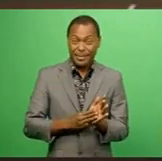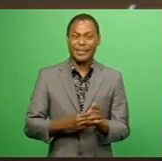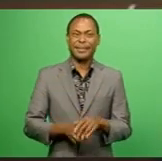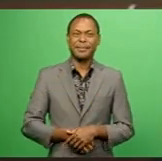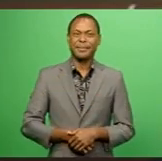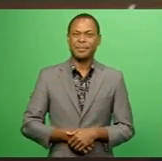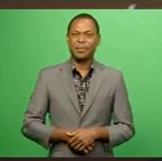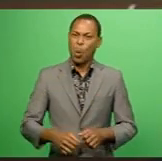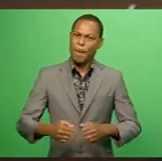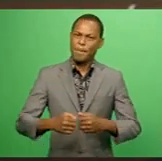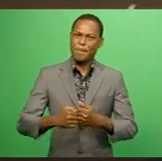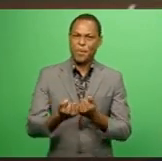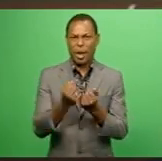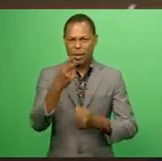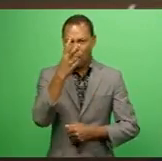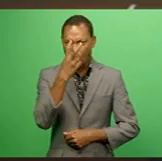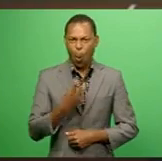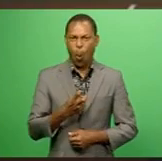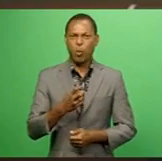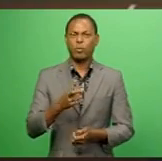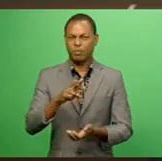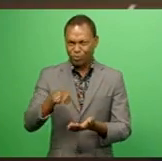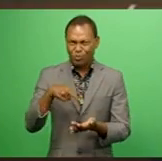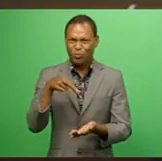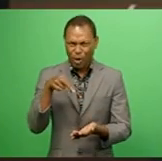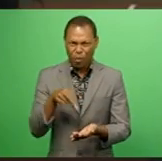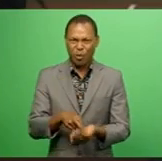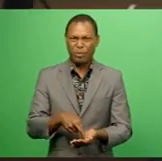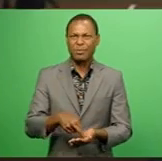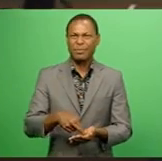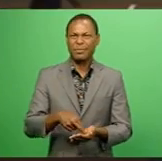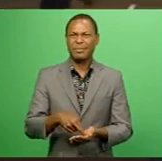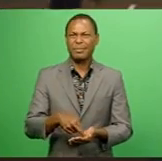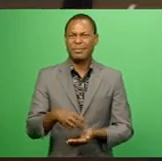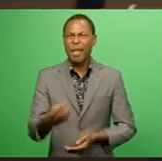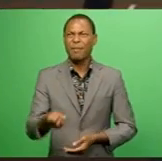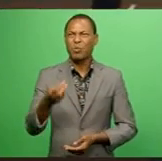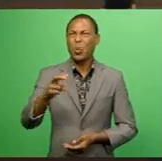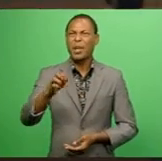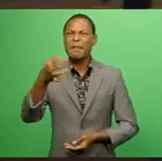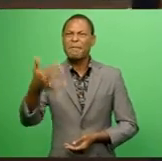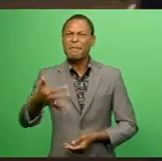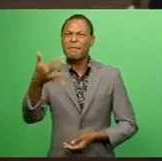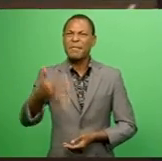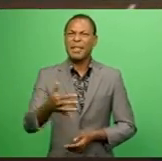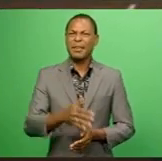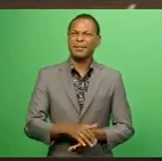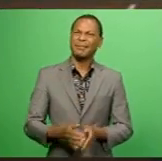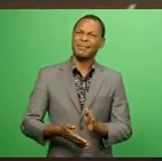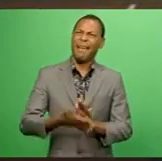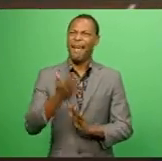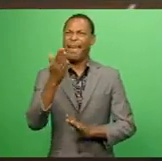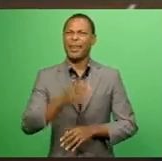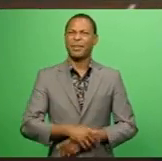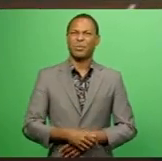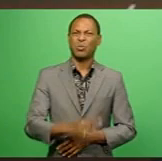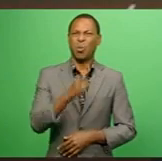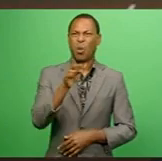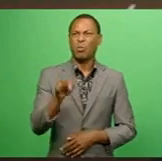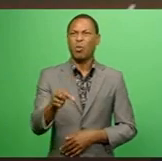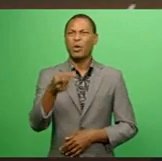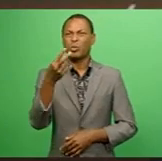set by Koleta of Andi Thakambo school in 2015. Koleta had jumped a height of 1.28 meters.